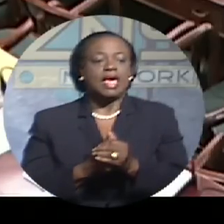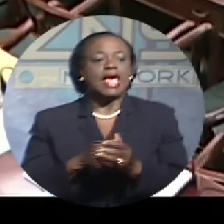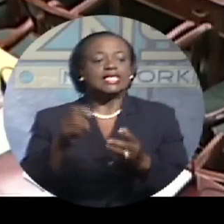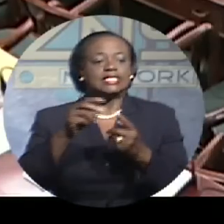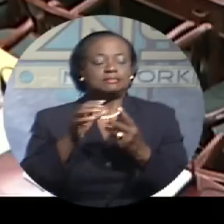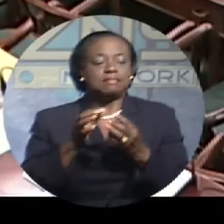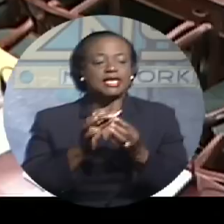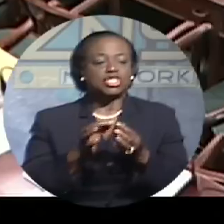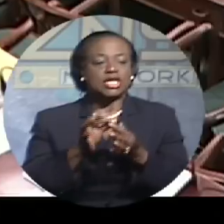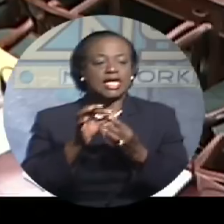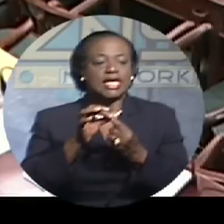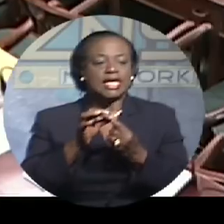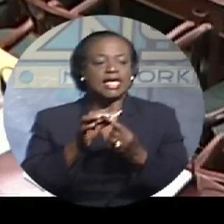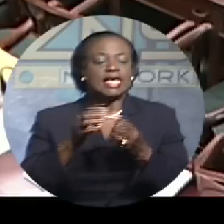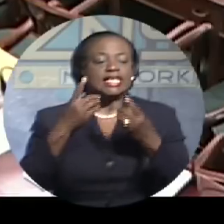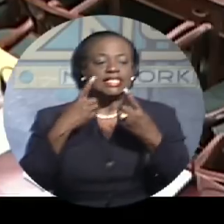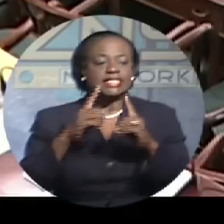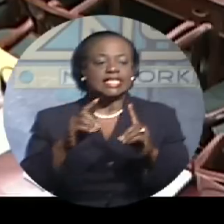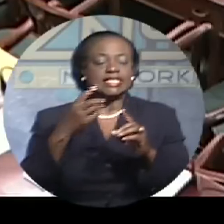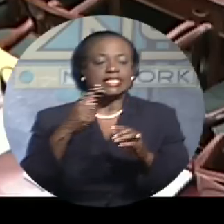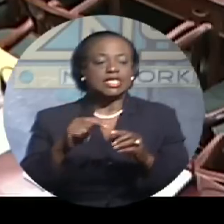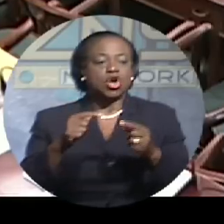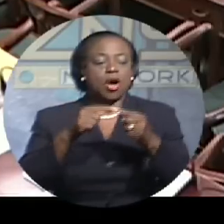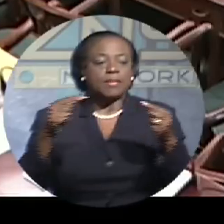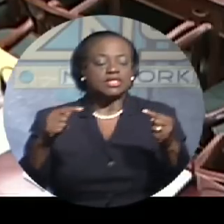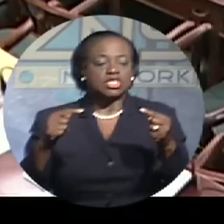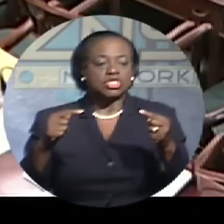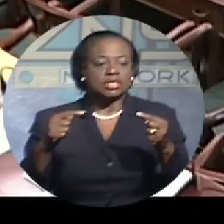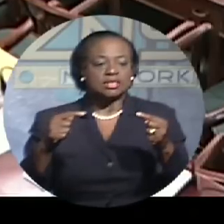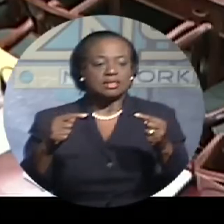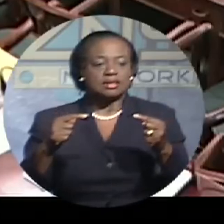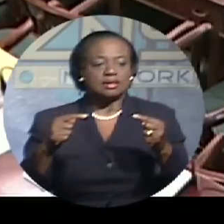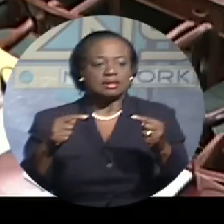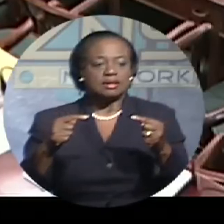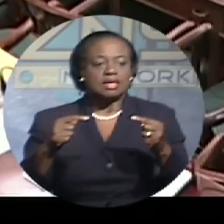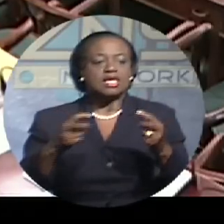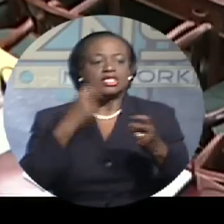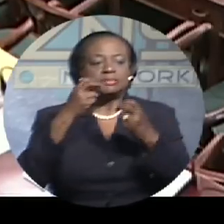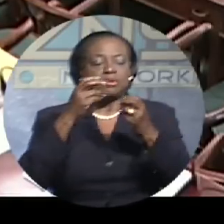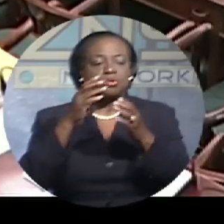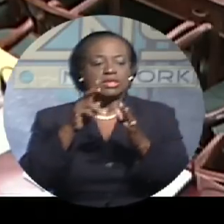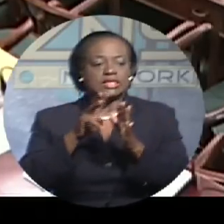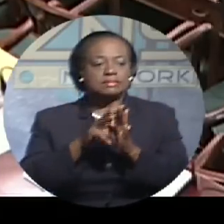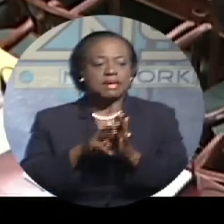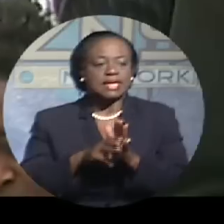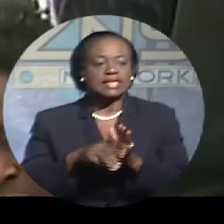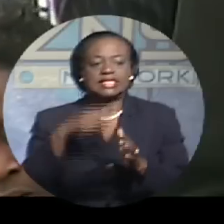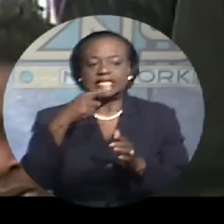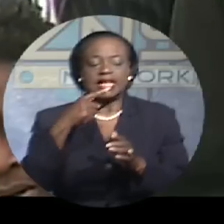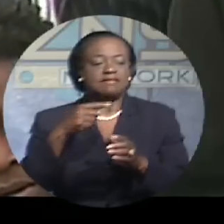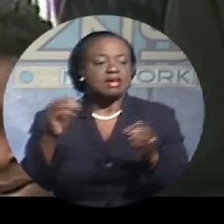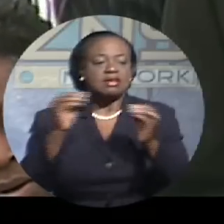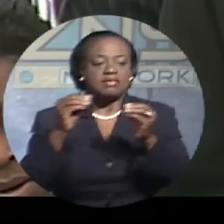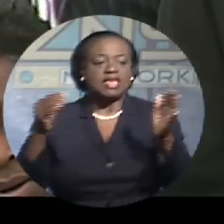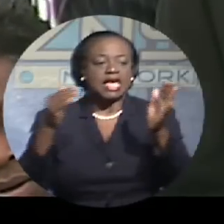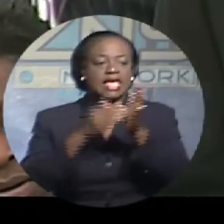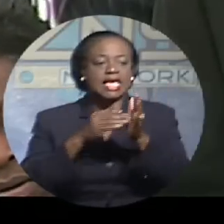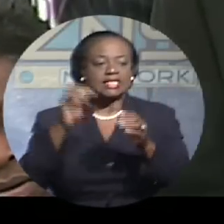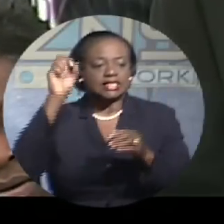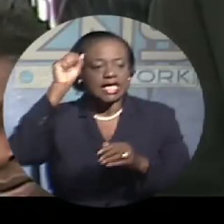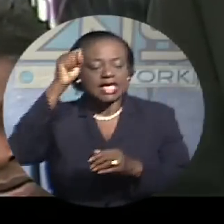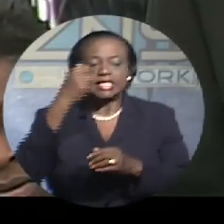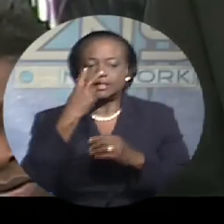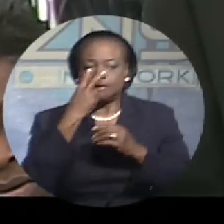the opposition spokesman says he has no problem with my views. It's easy to pick on people, Mr. Speaker, easy to pick on people